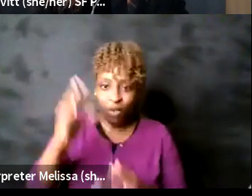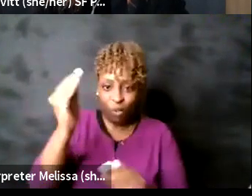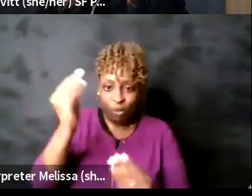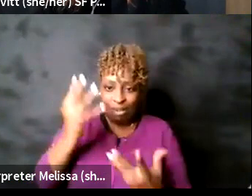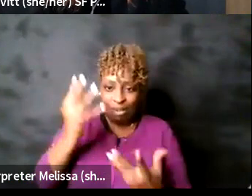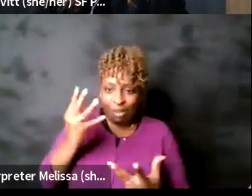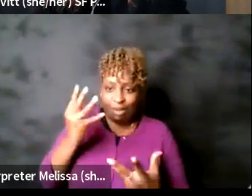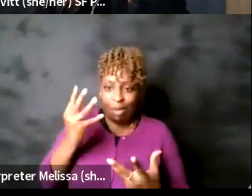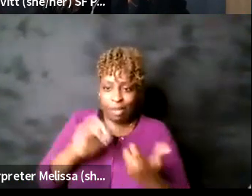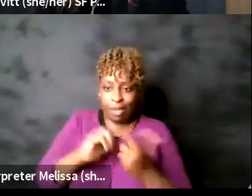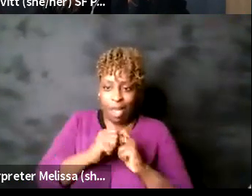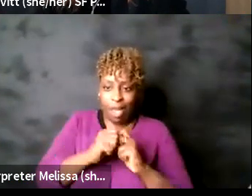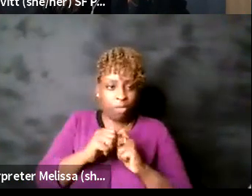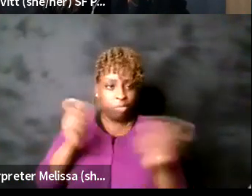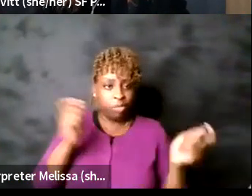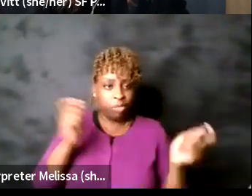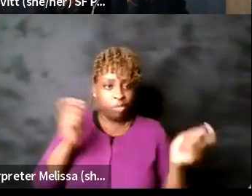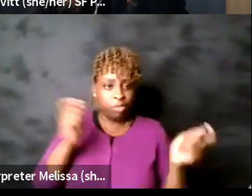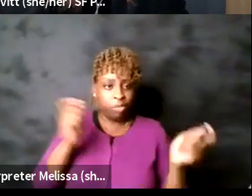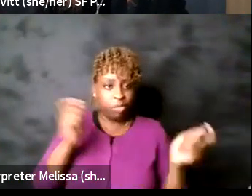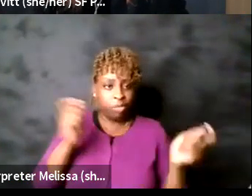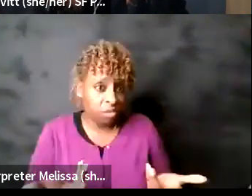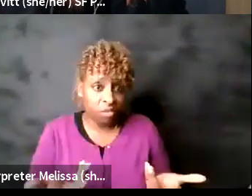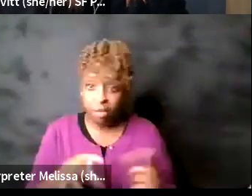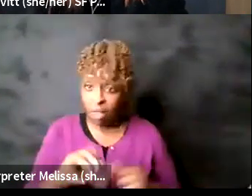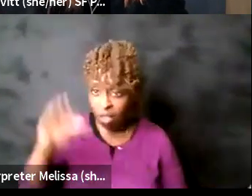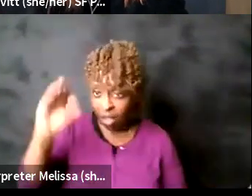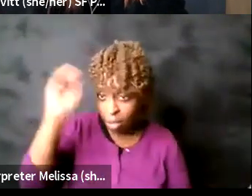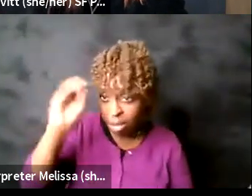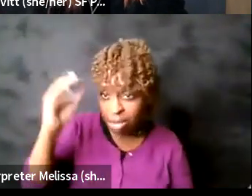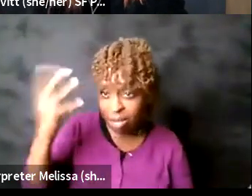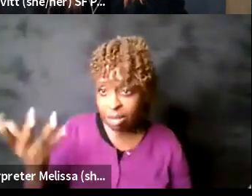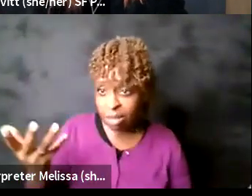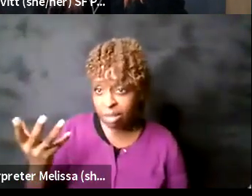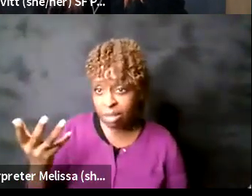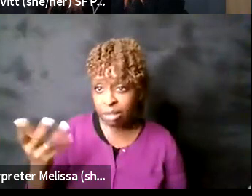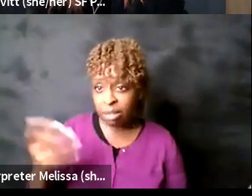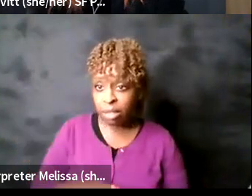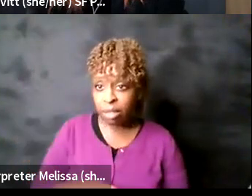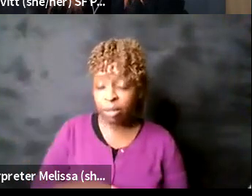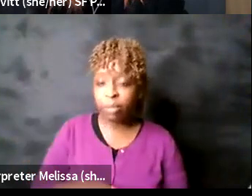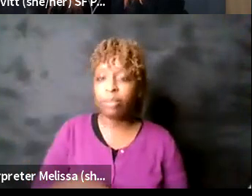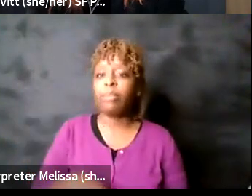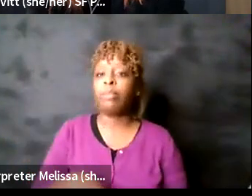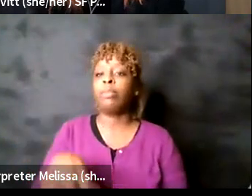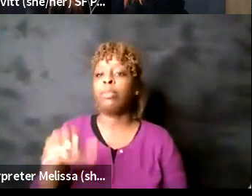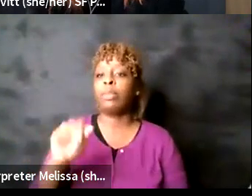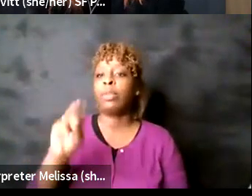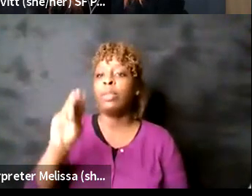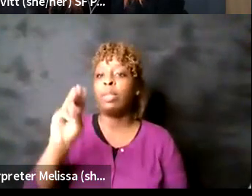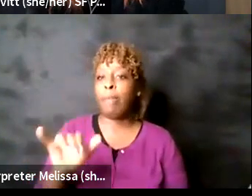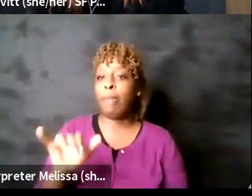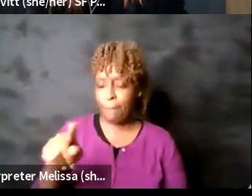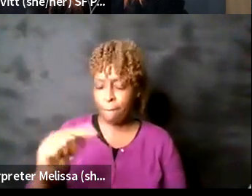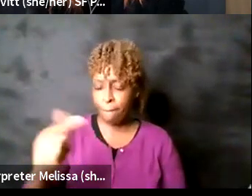is there anything else people are thinking about as we invite yeah amy yeah i so shaka was in a somewhat